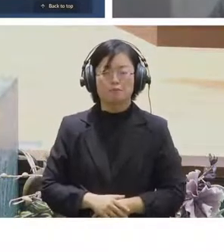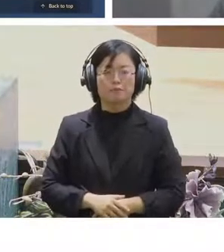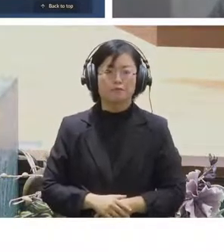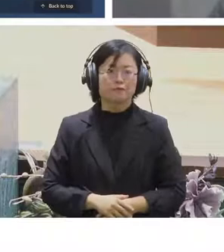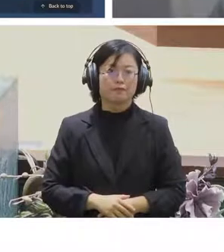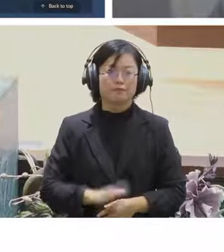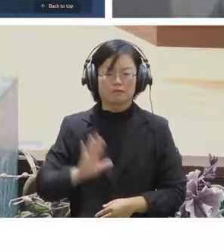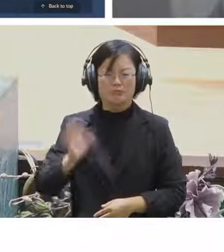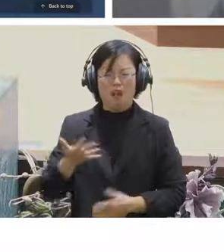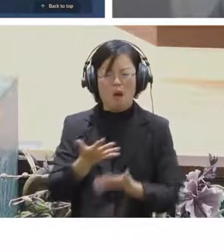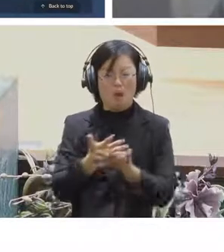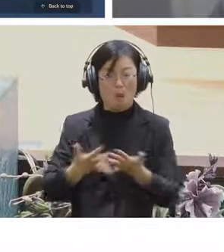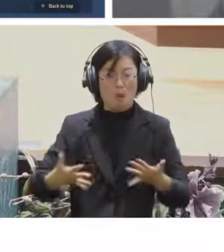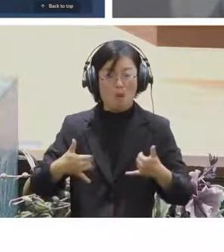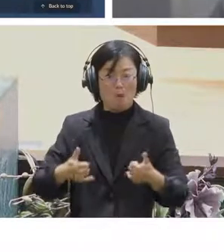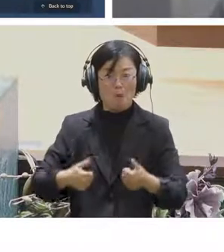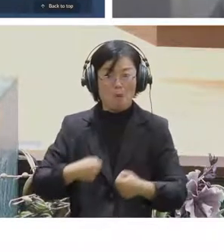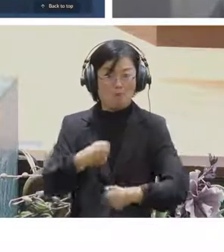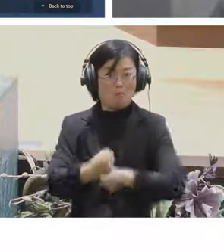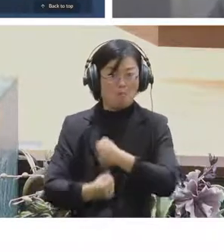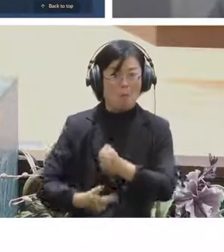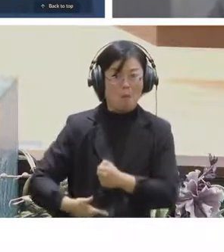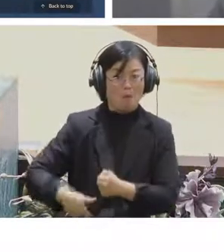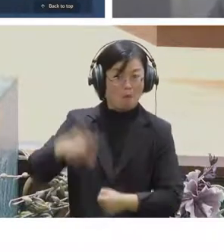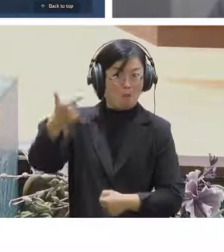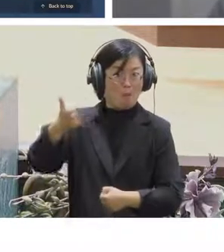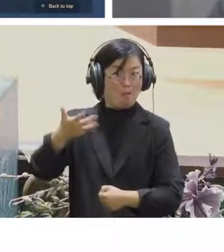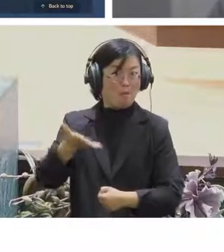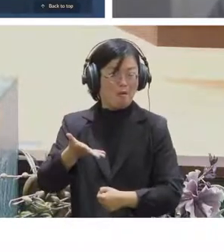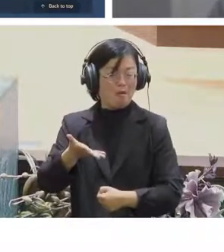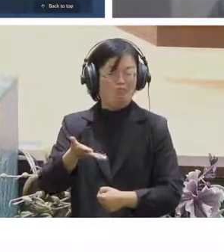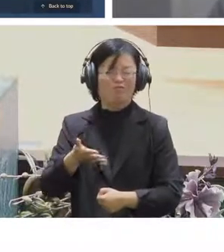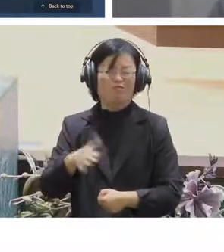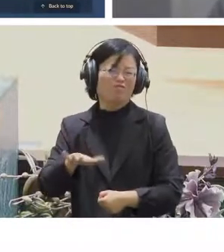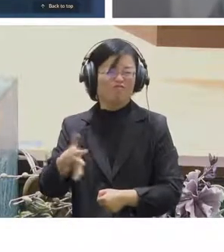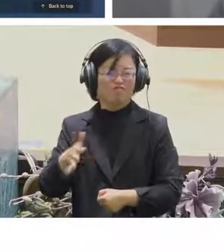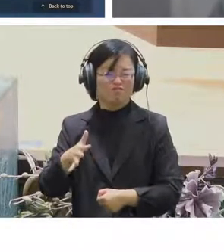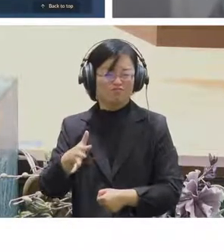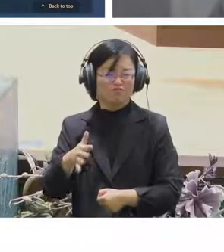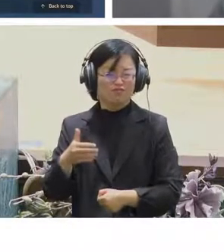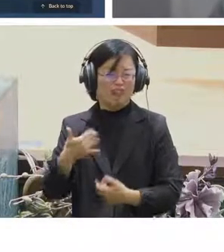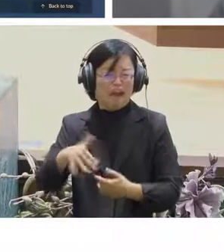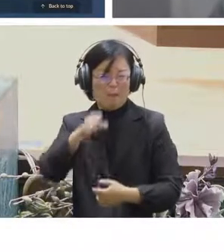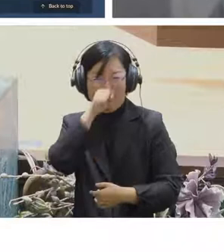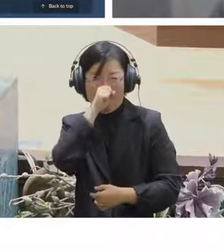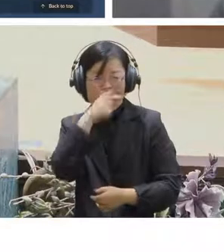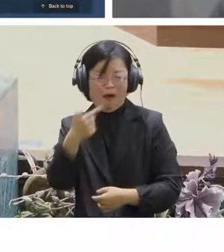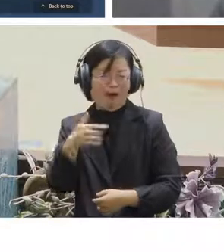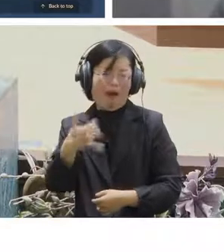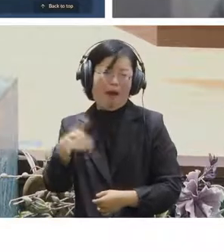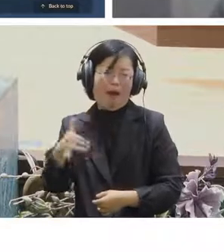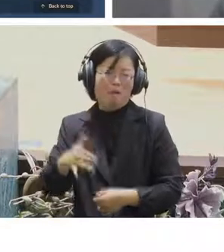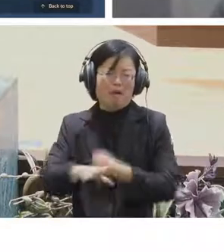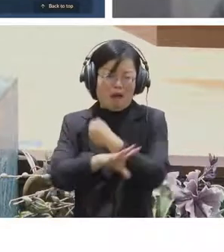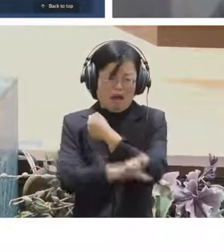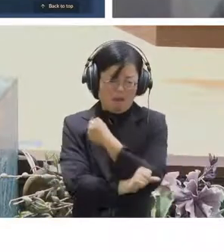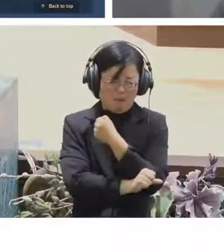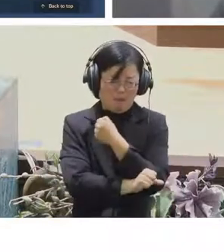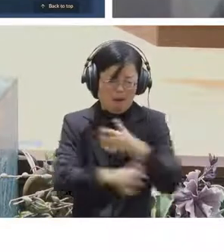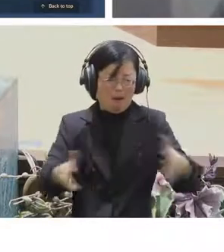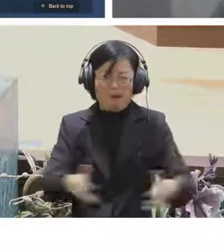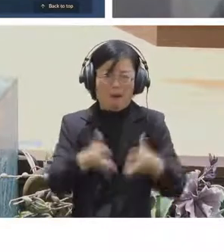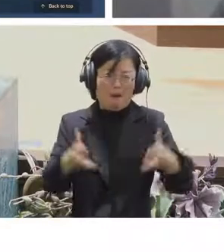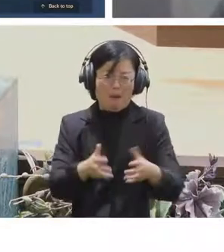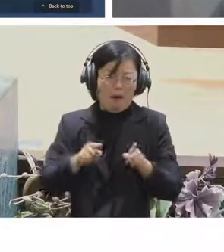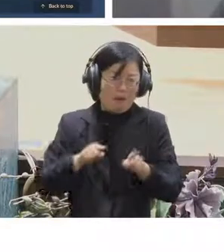because of the infrastructure yes because at the time there was no competition it's all one